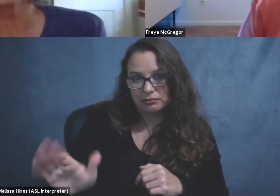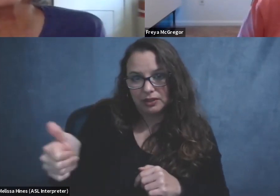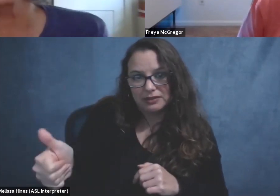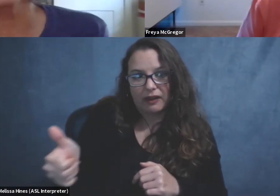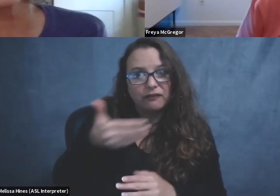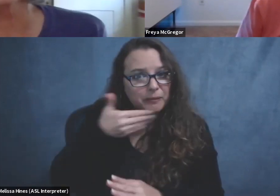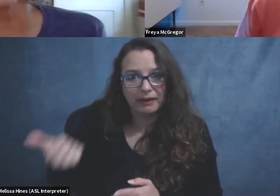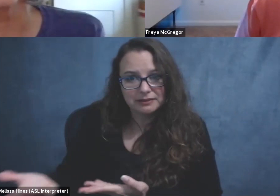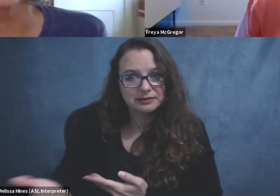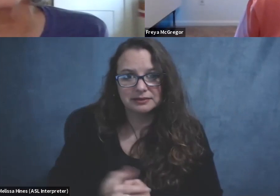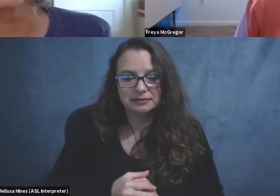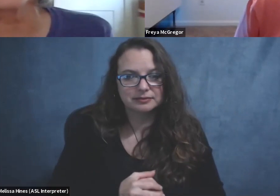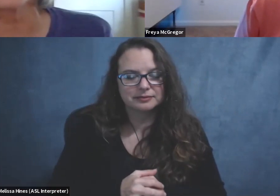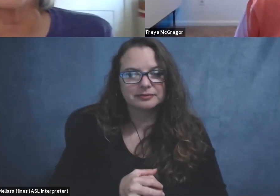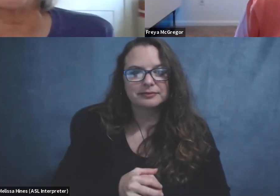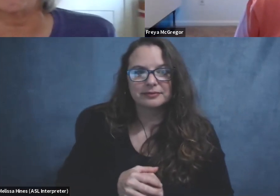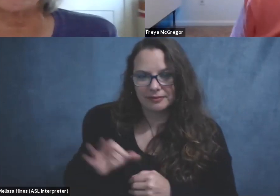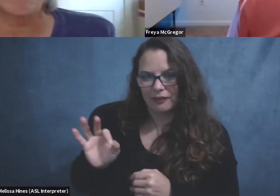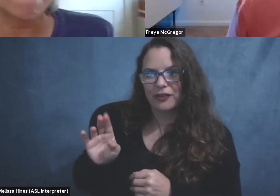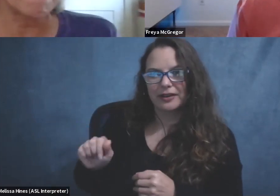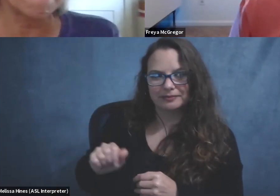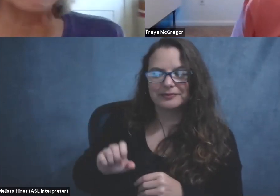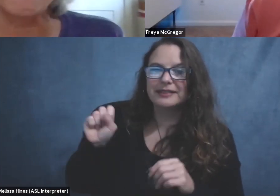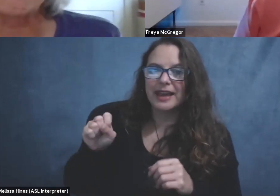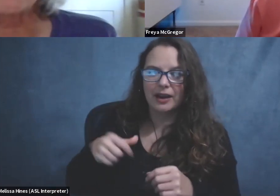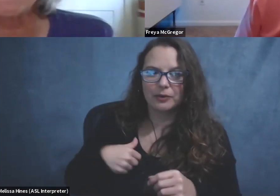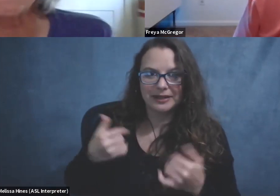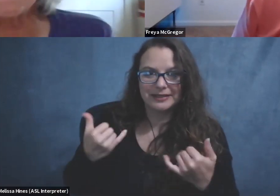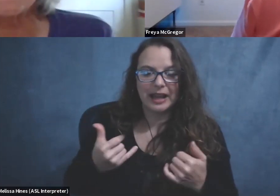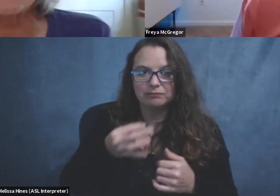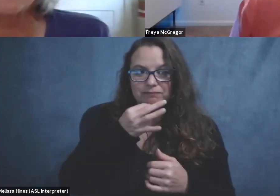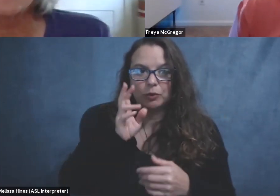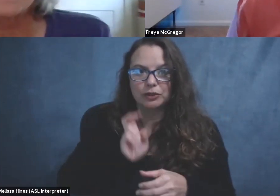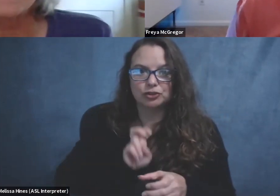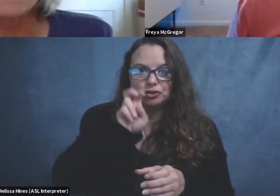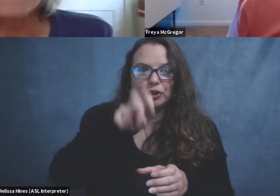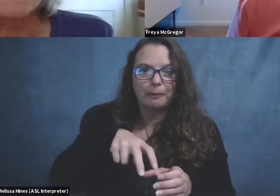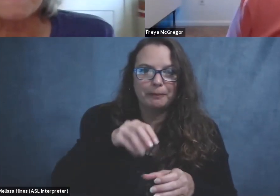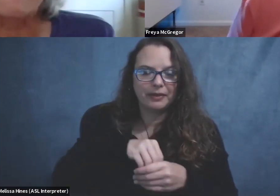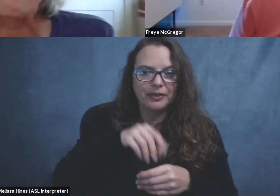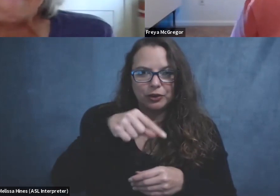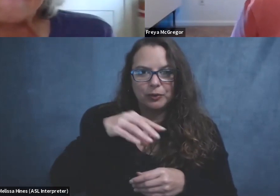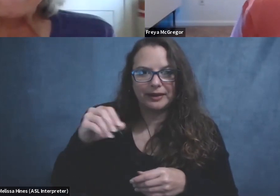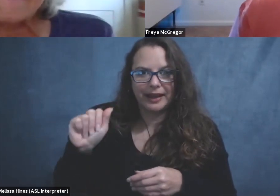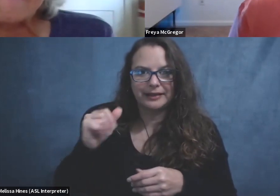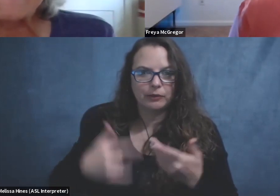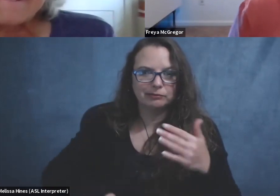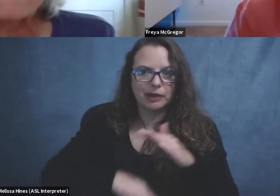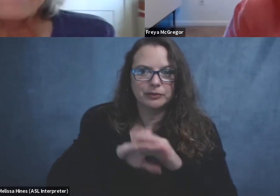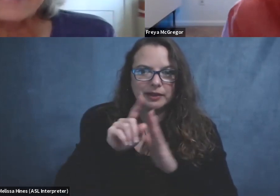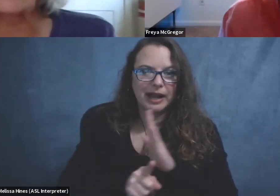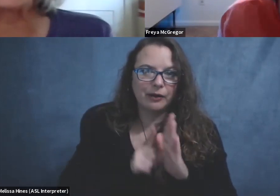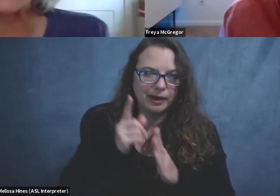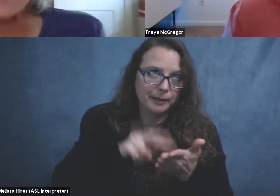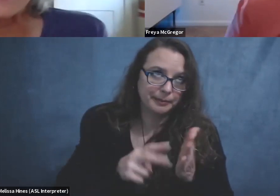Yeah. Thank you. And so we, we're about to jump into the Q and a, and I know it's, we're already up to an hour, which I mean, you and I can talk all day.